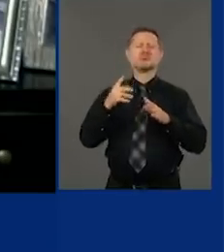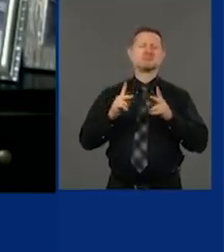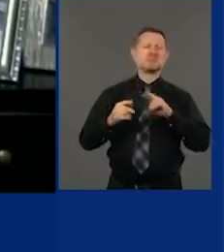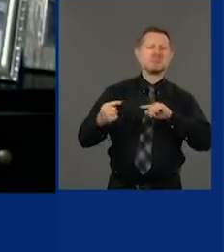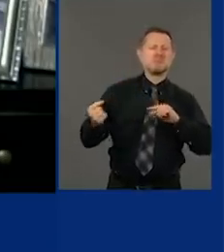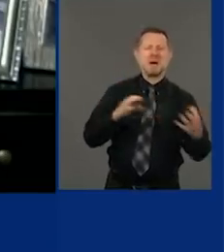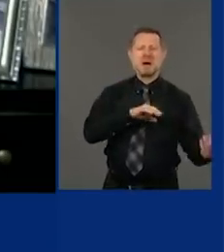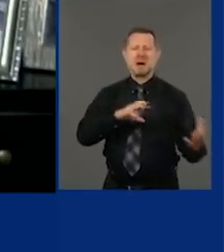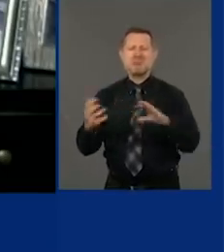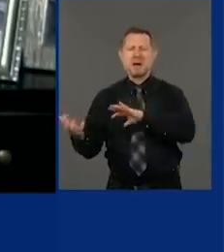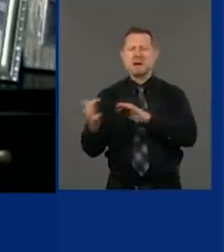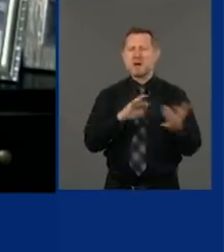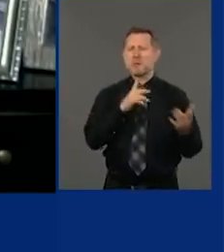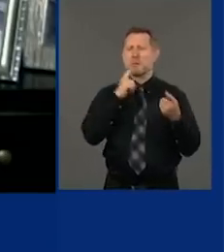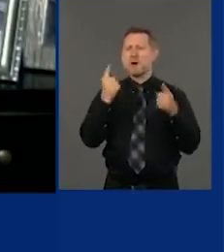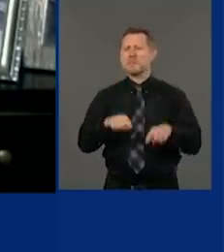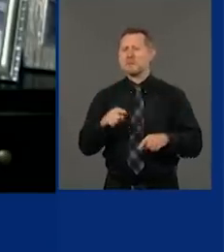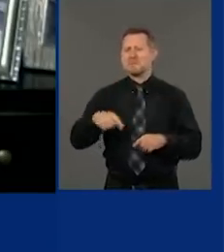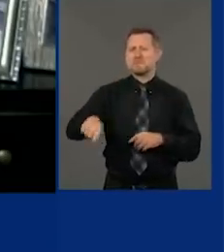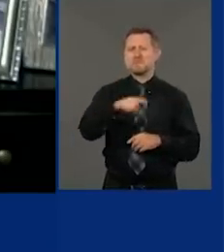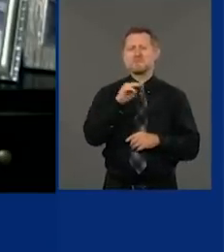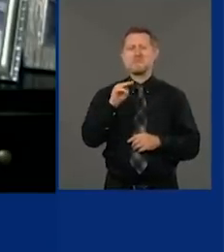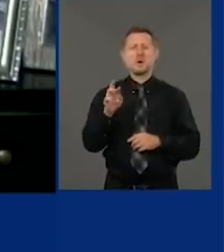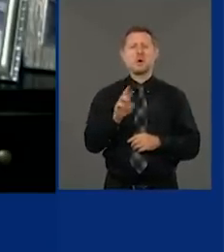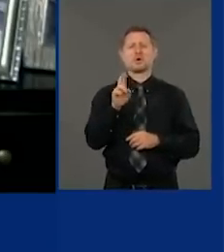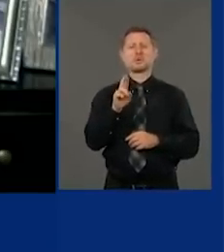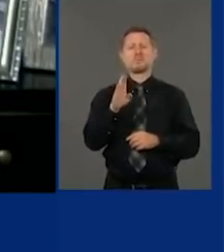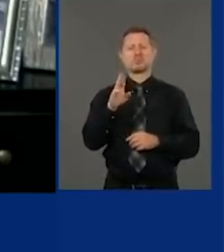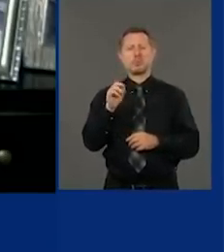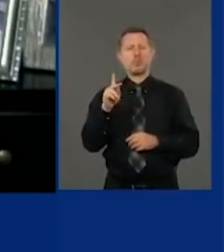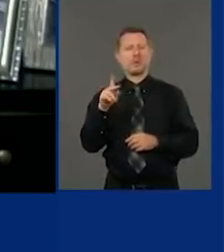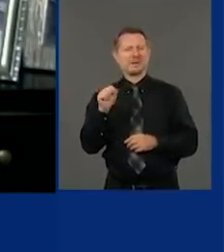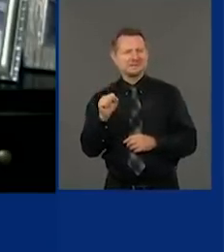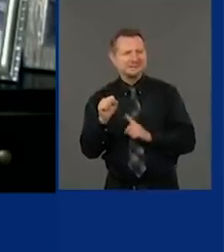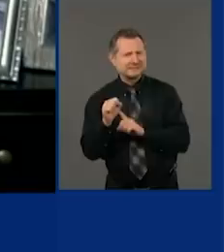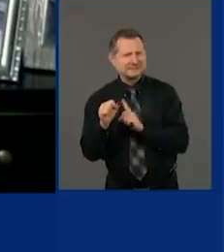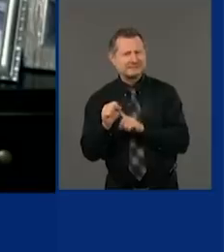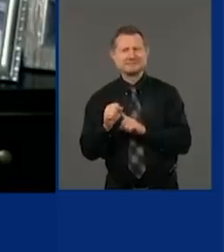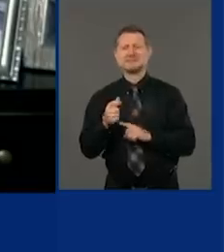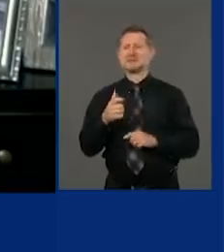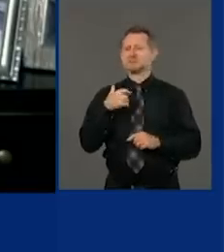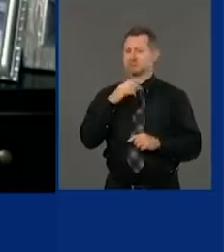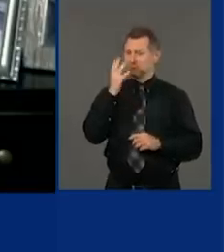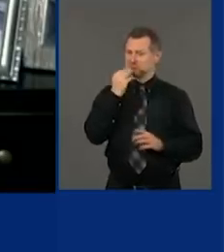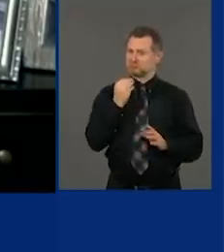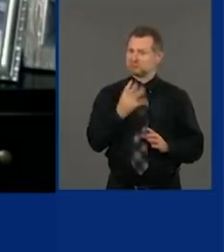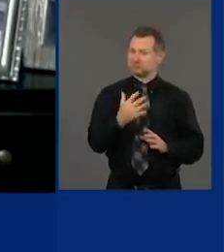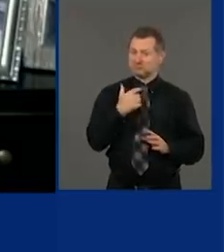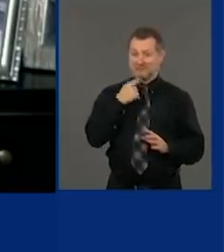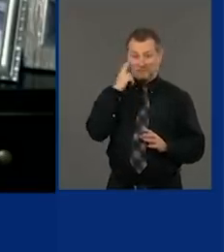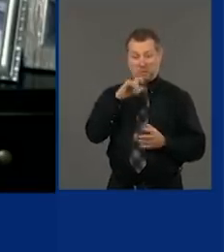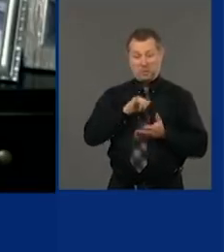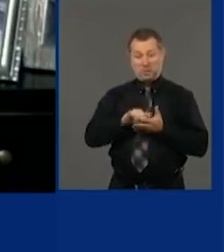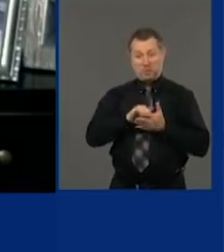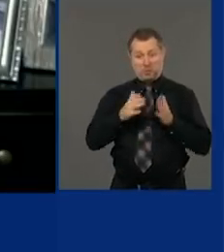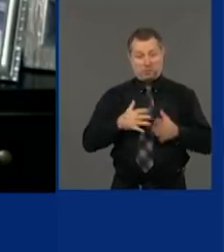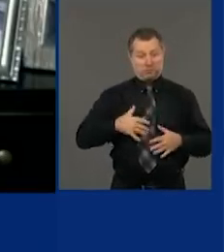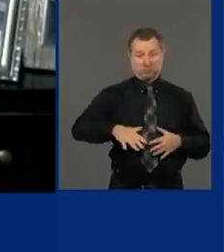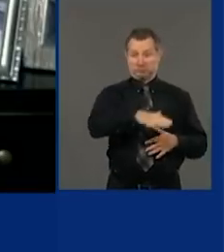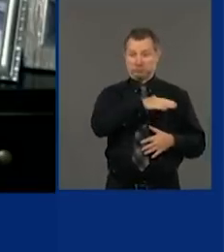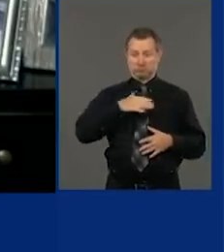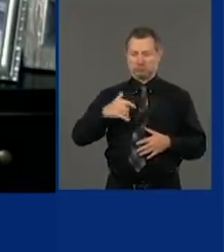on with Mr. Brooks, but we just want to tell you on behalf of New Yorkers, after what we've gone through,